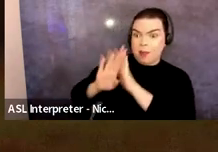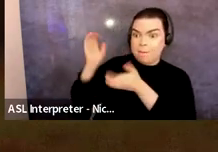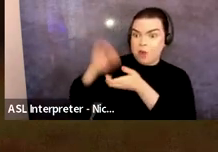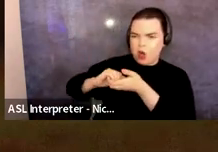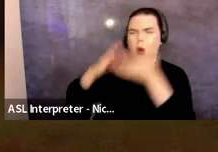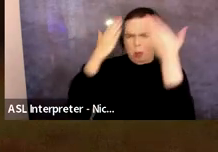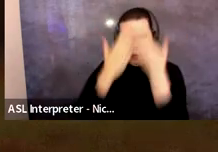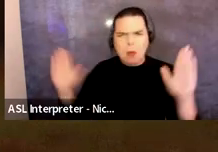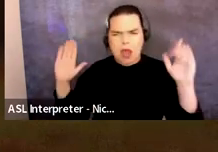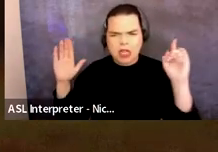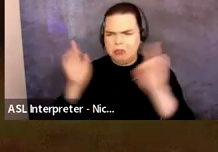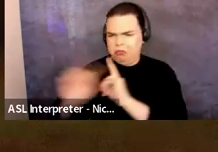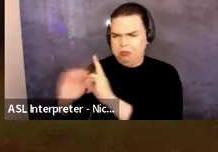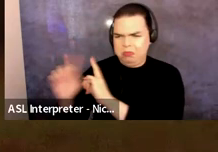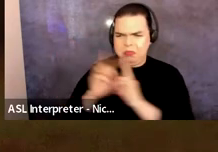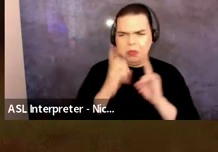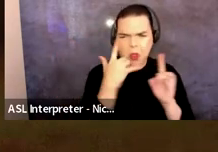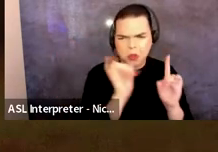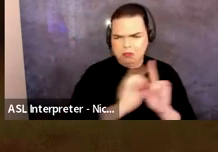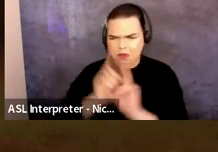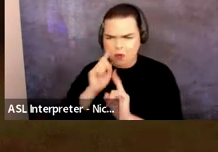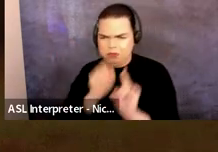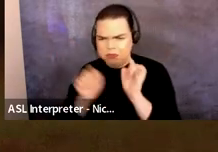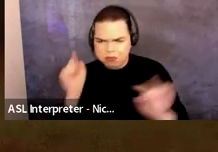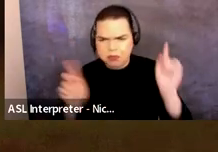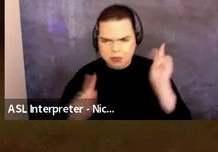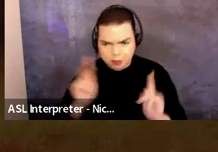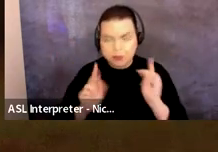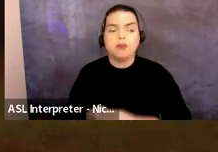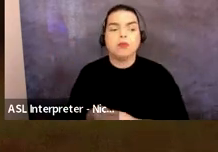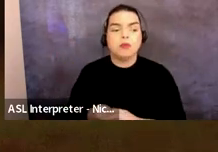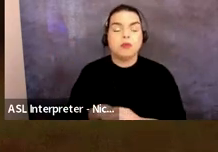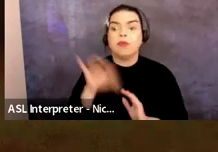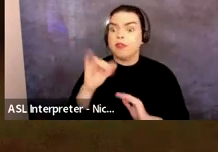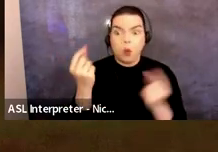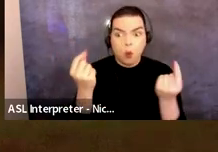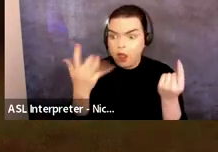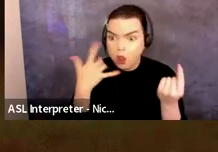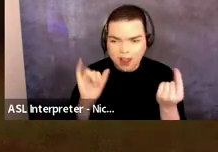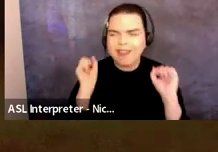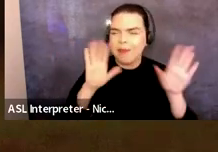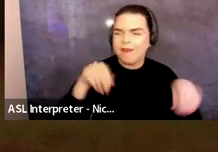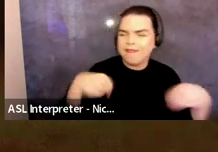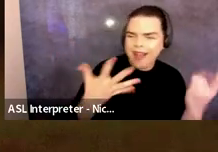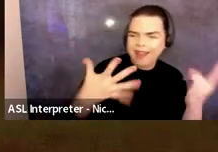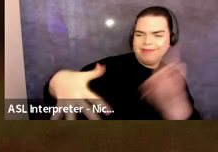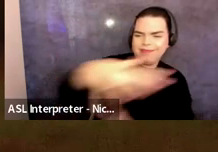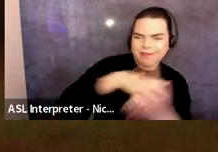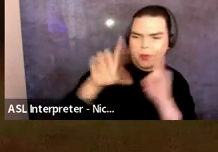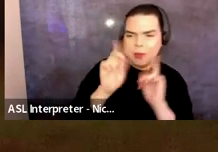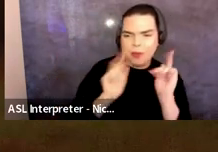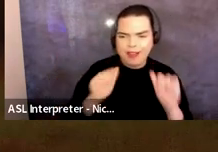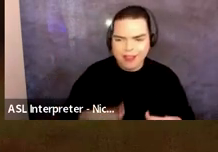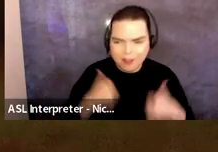So some ways that a development partner might contribute to the work is through providing residency space, virtual platforms,